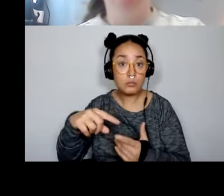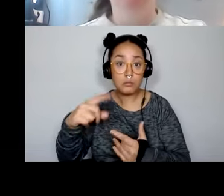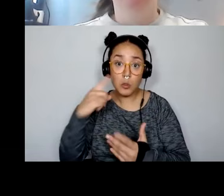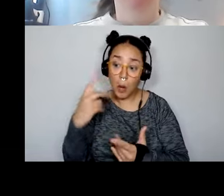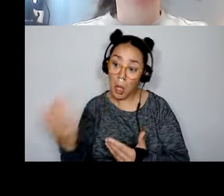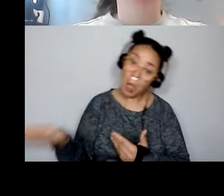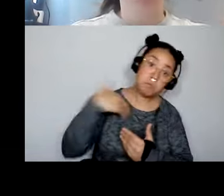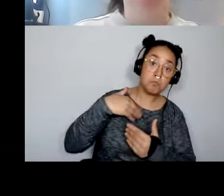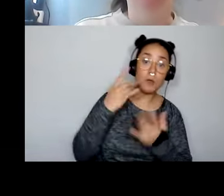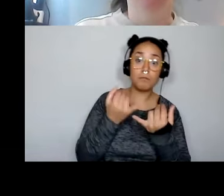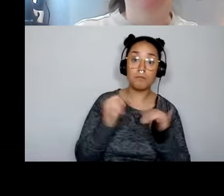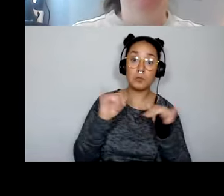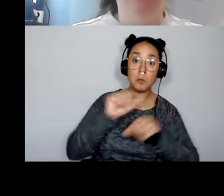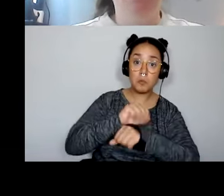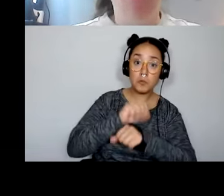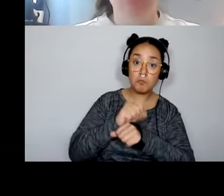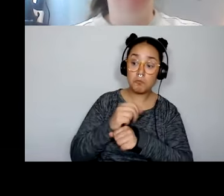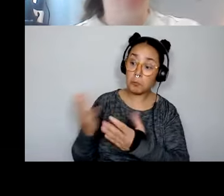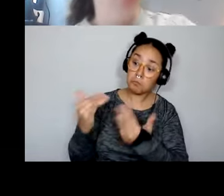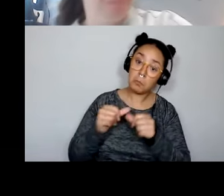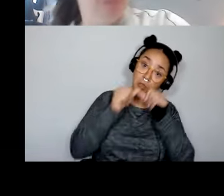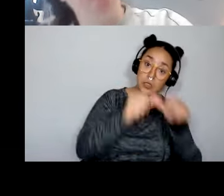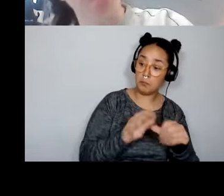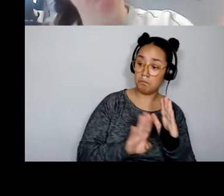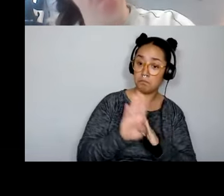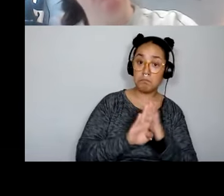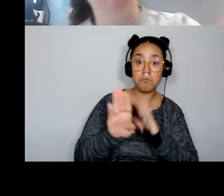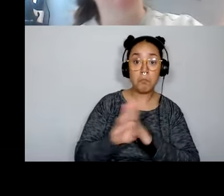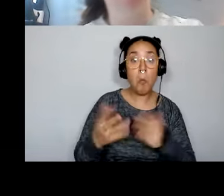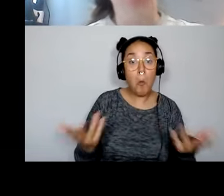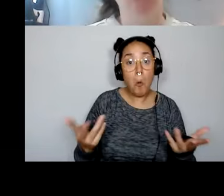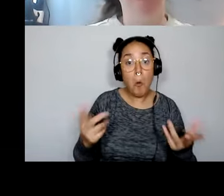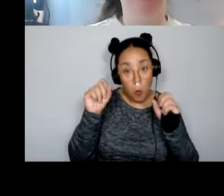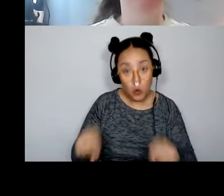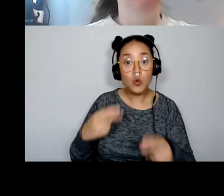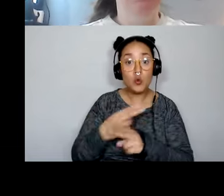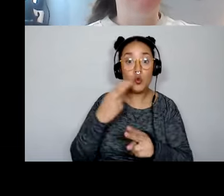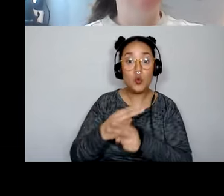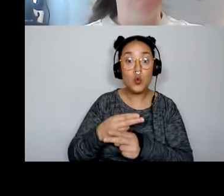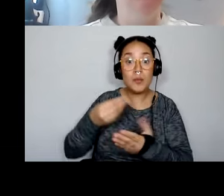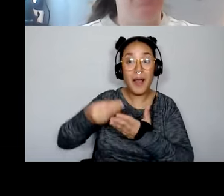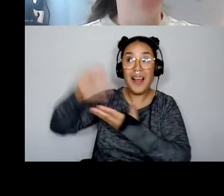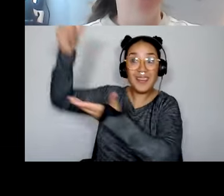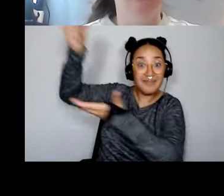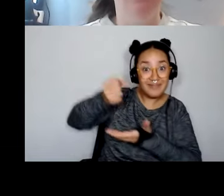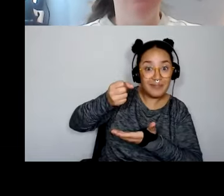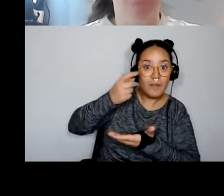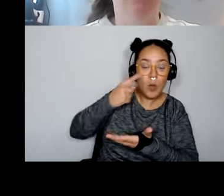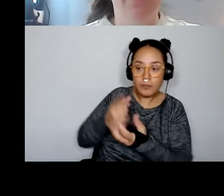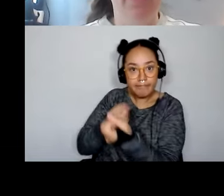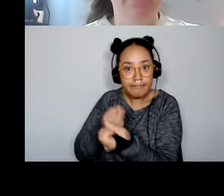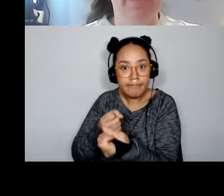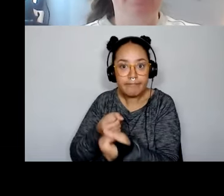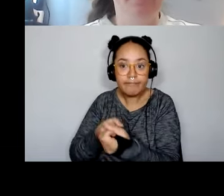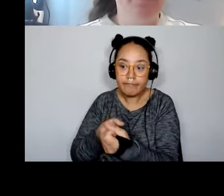freelancer, um, to continue working on that project, you might use some of the funding to support them in, in actualizing